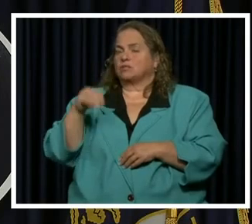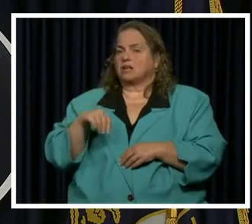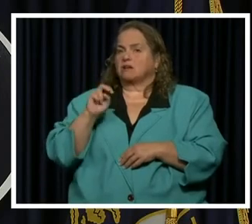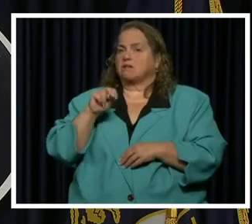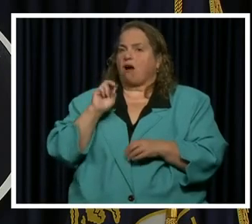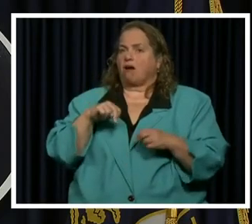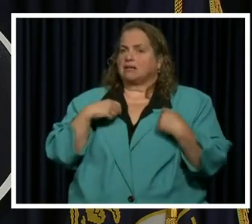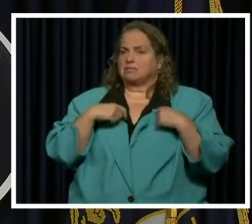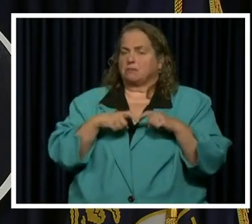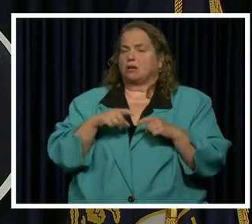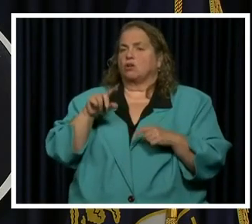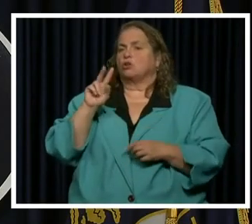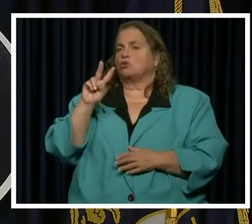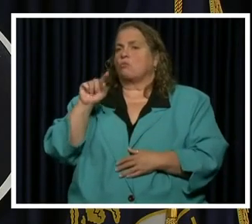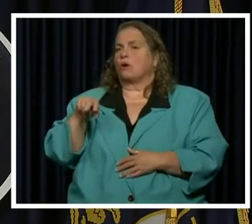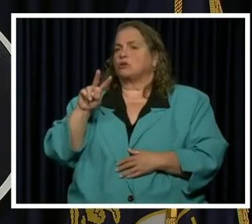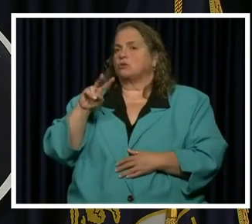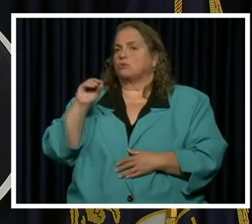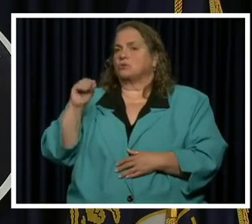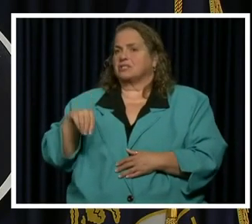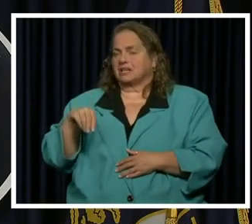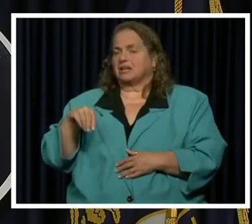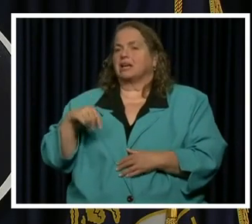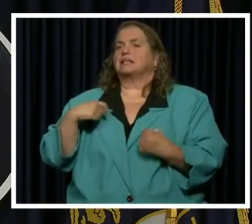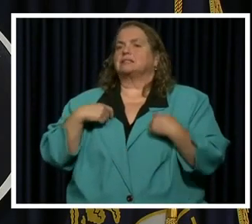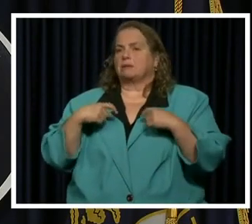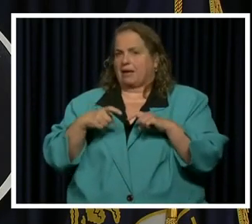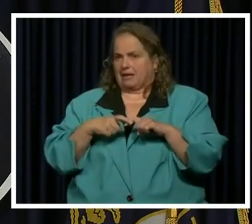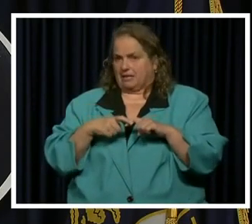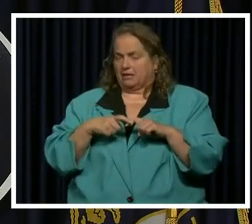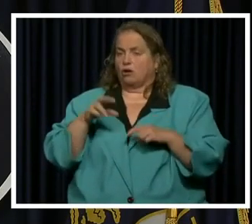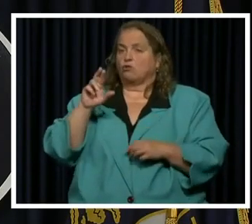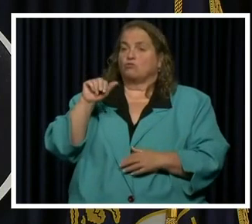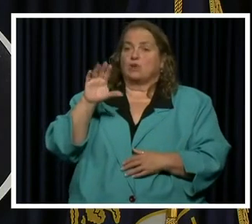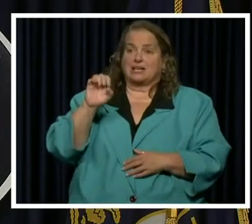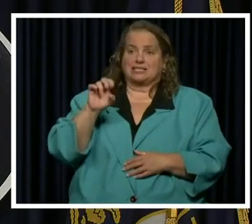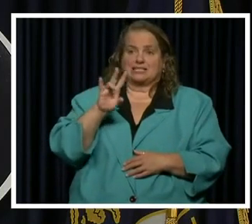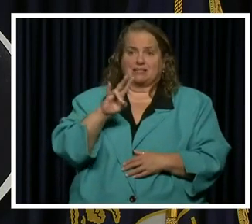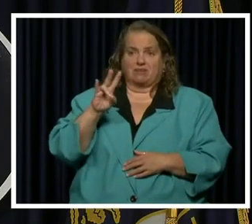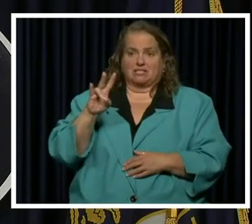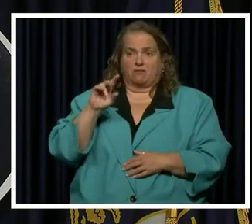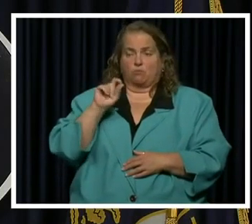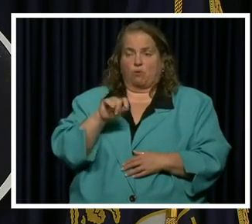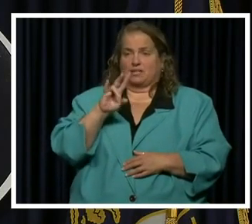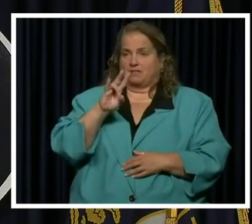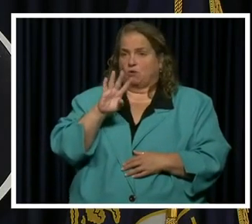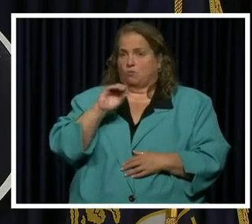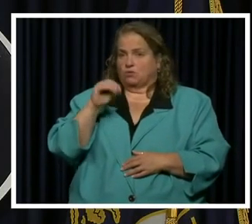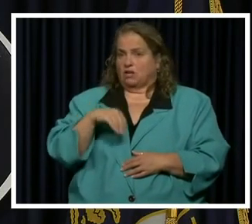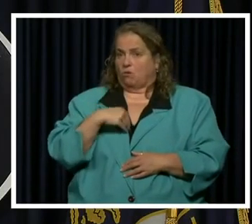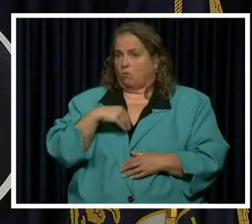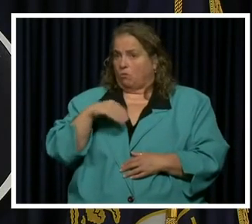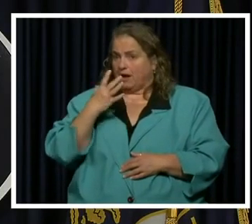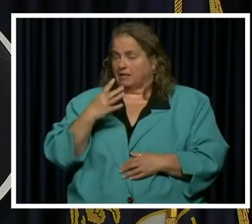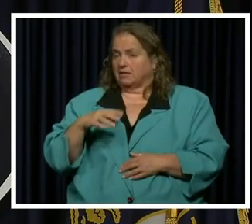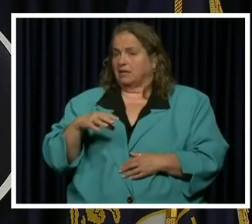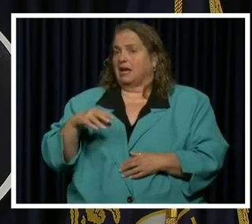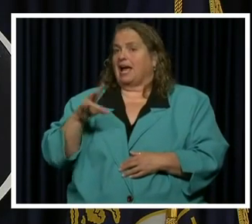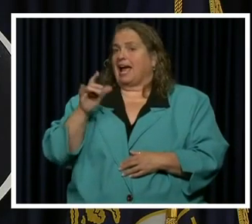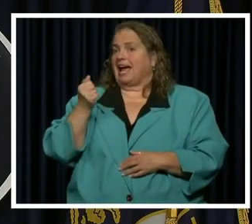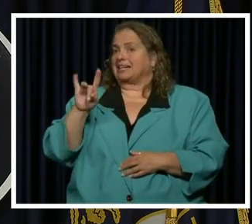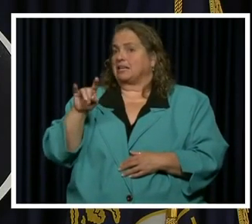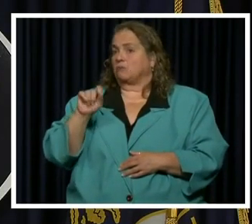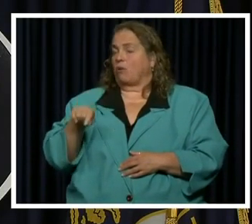Hispanic and 2.27% Hispanic. That's ethnicity on race 77.74% white, 18